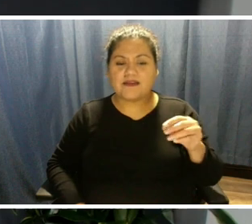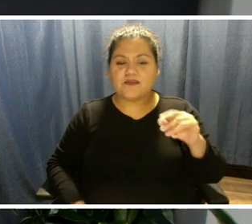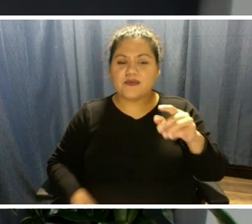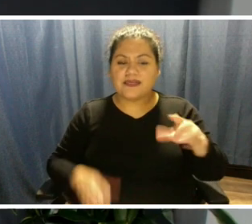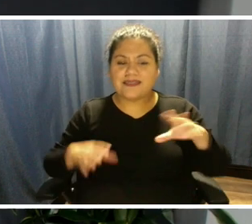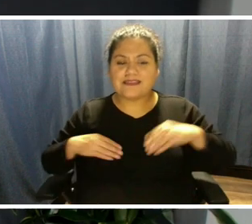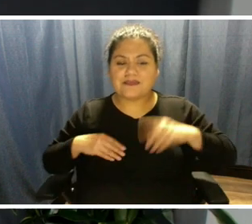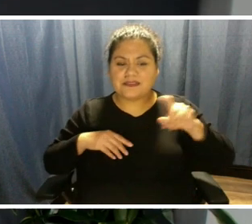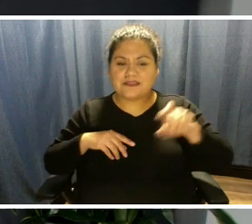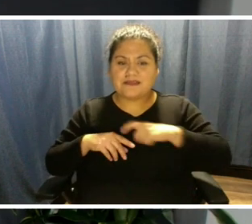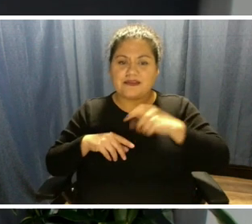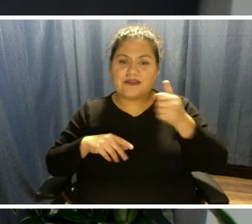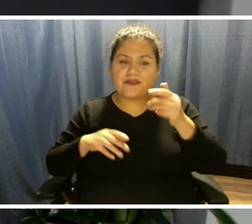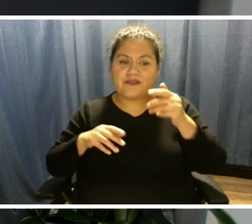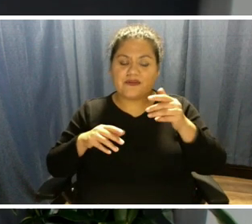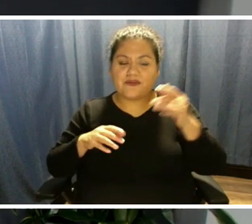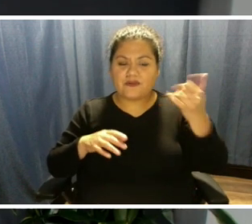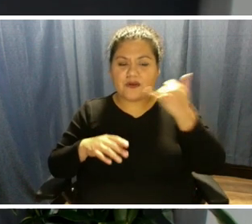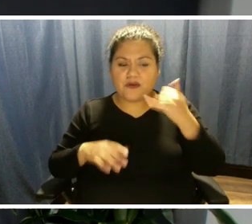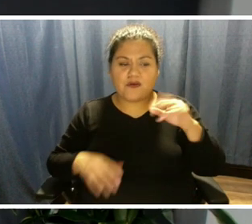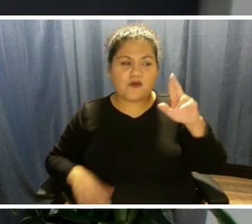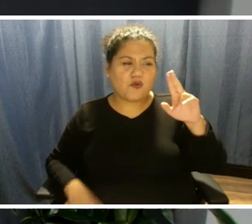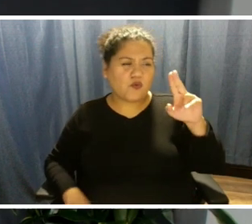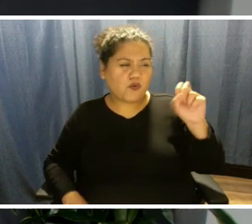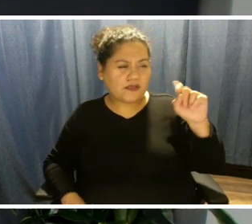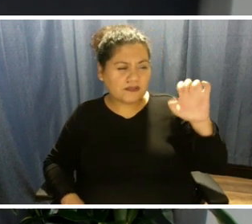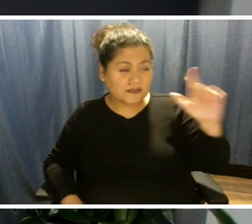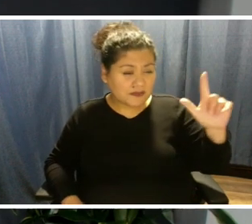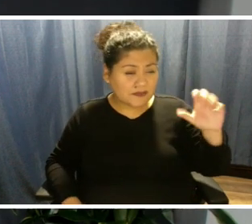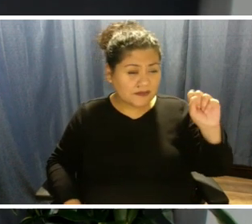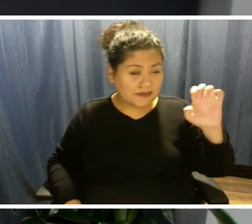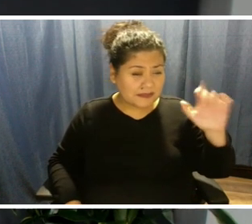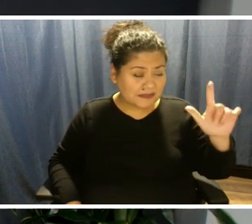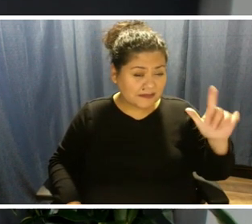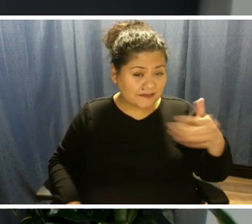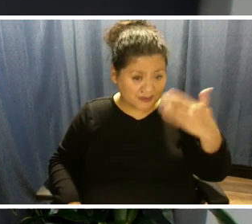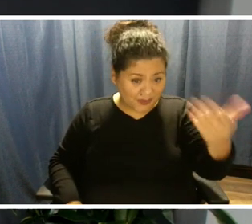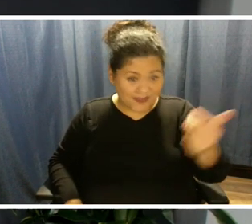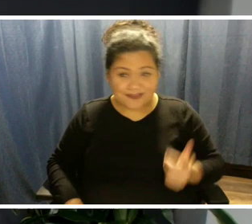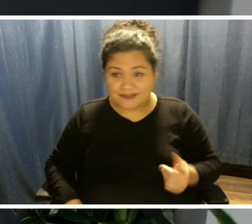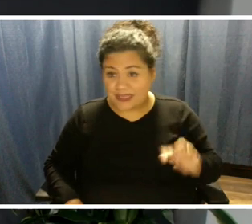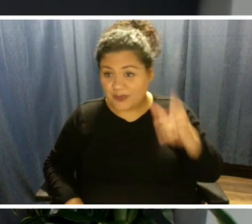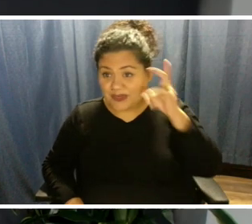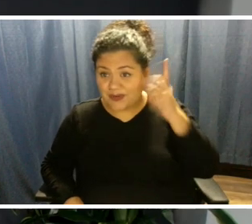you'll be next live to ask your question. Russell, can you hear us?